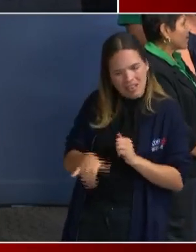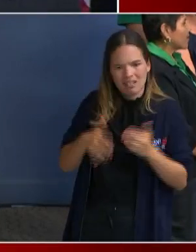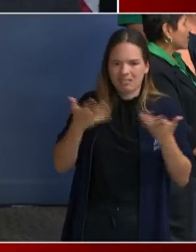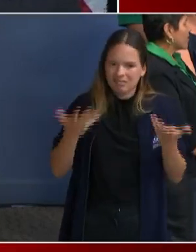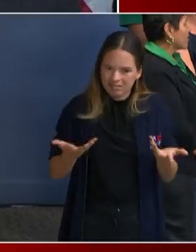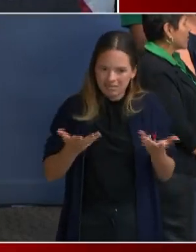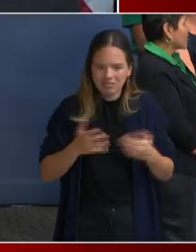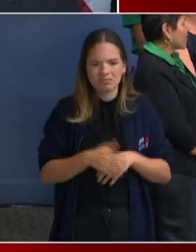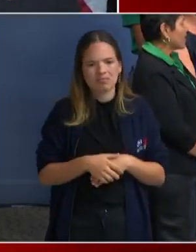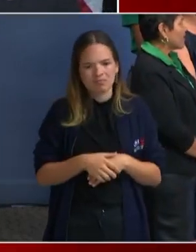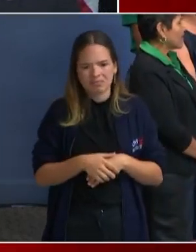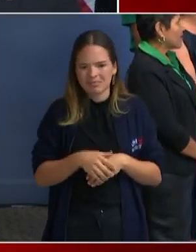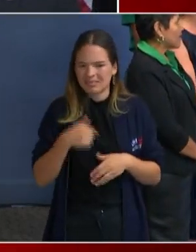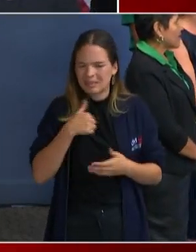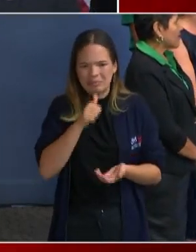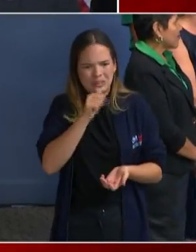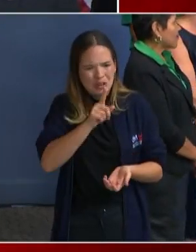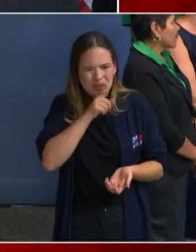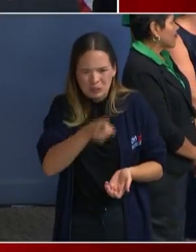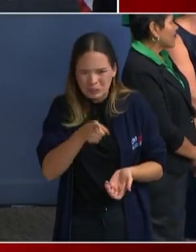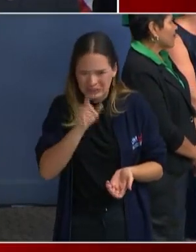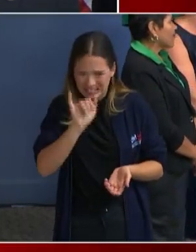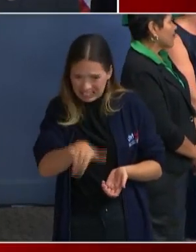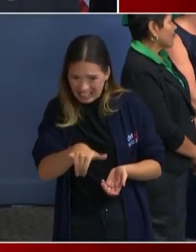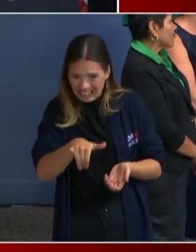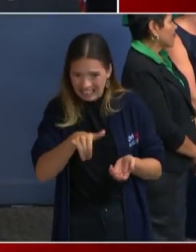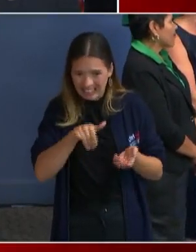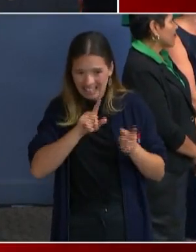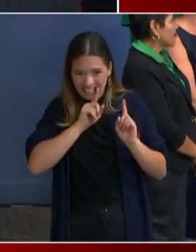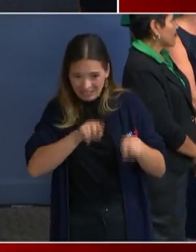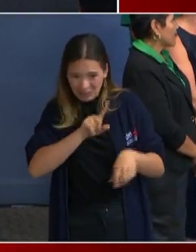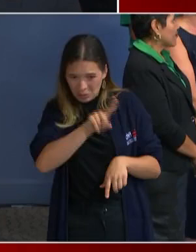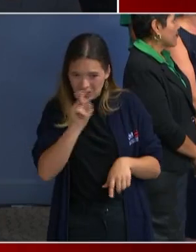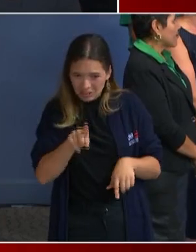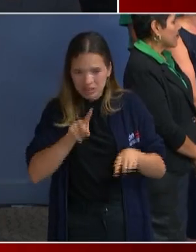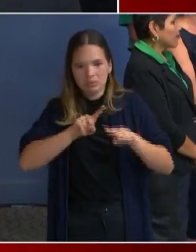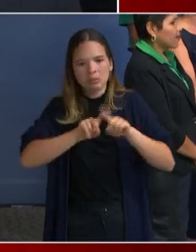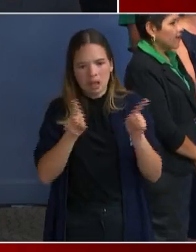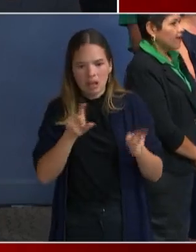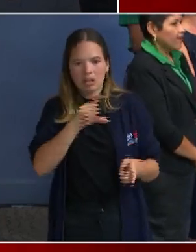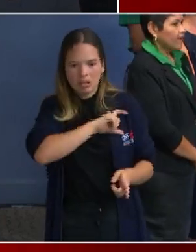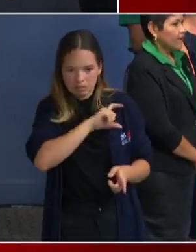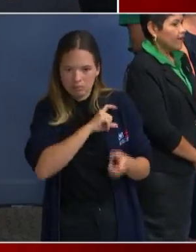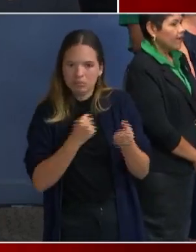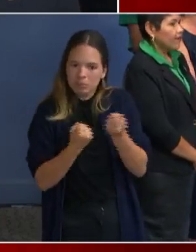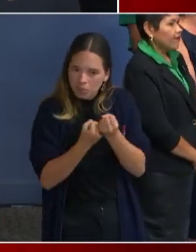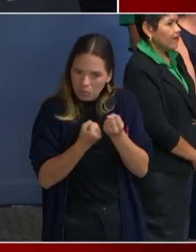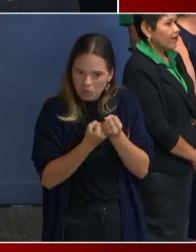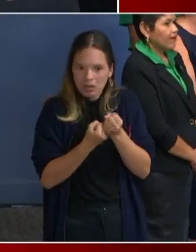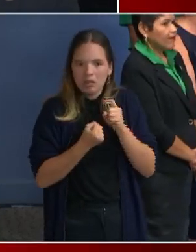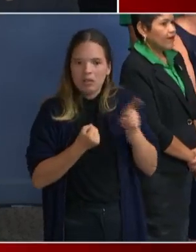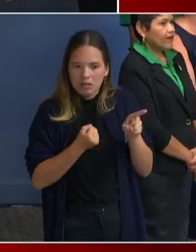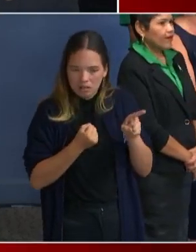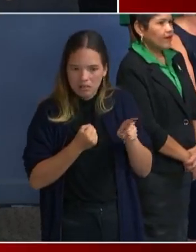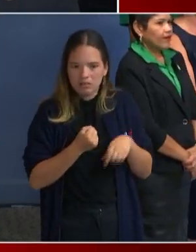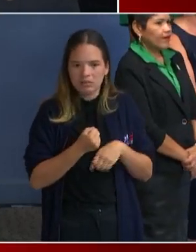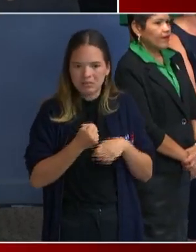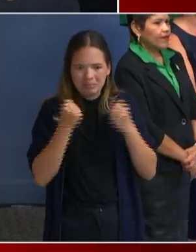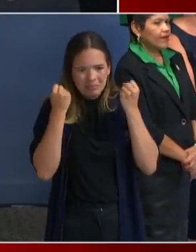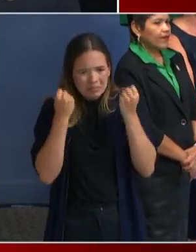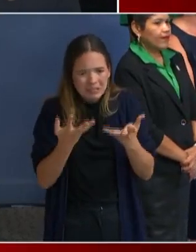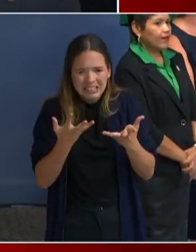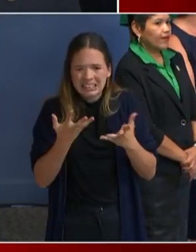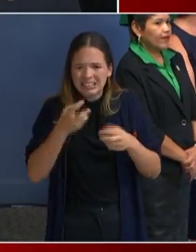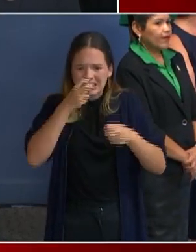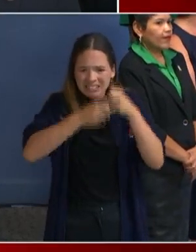I'm not sure if that is your question. But police are enforcing a lot of issues involving